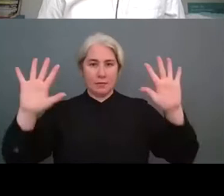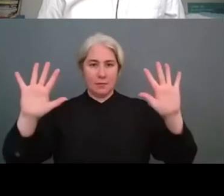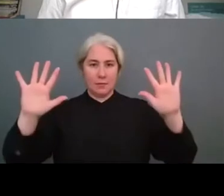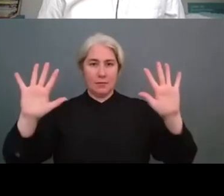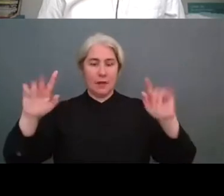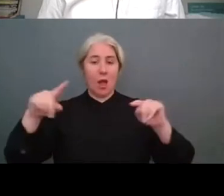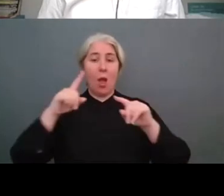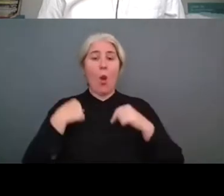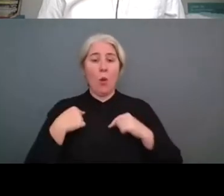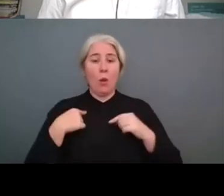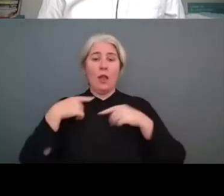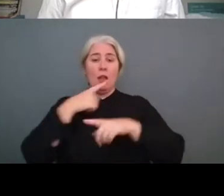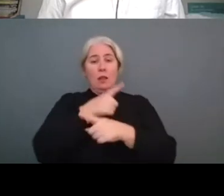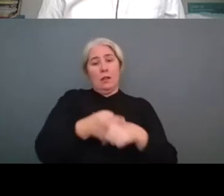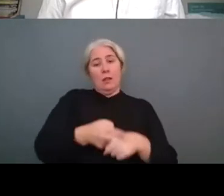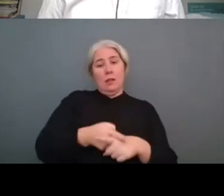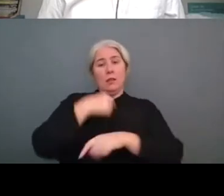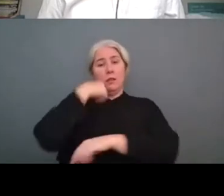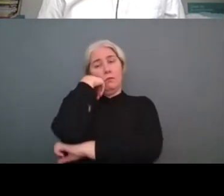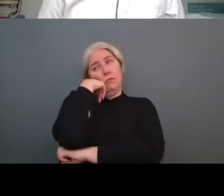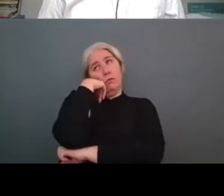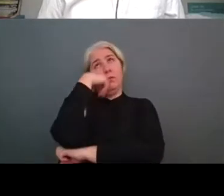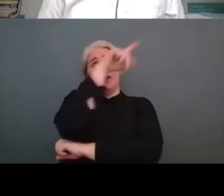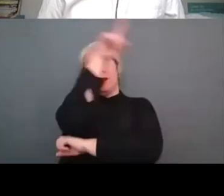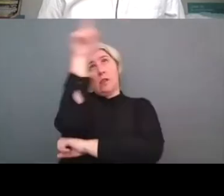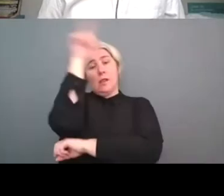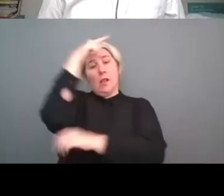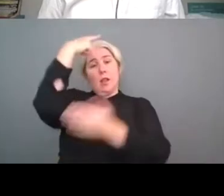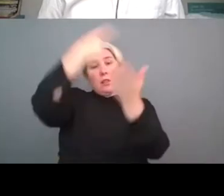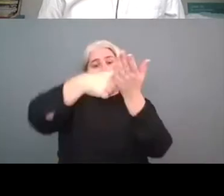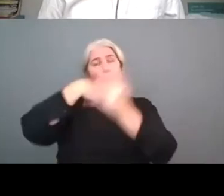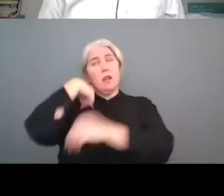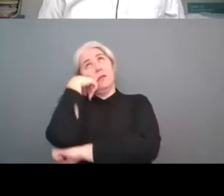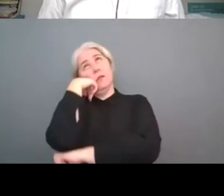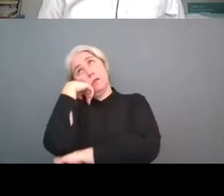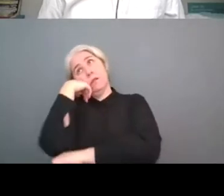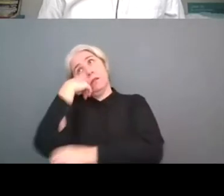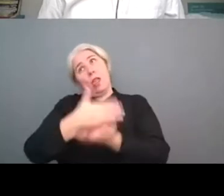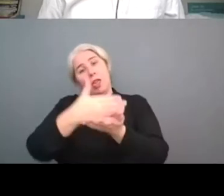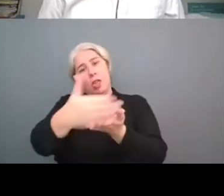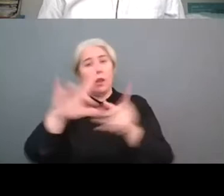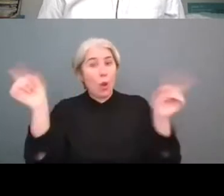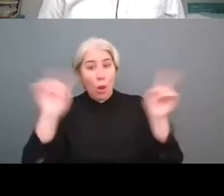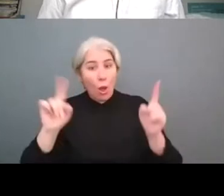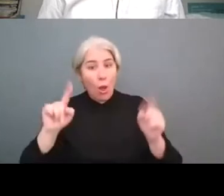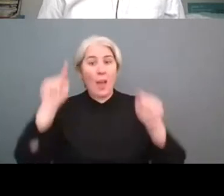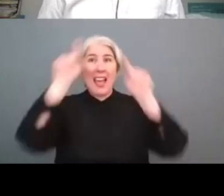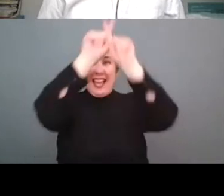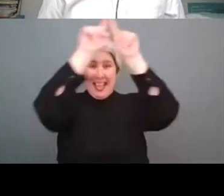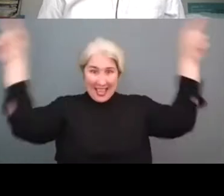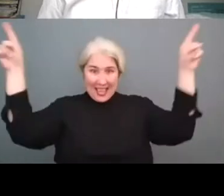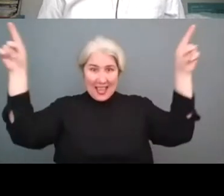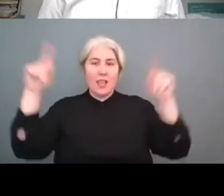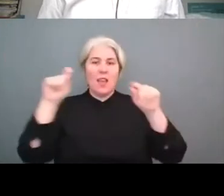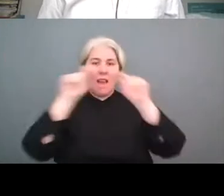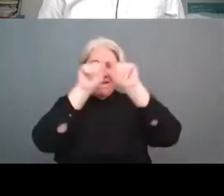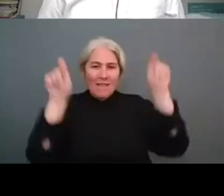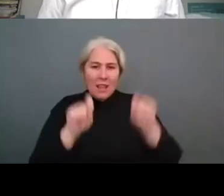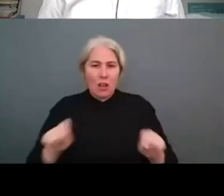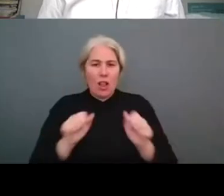positions in in sports ministries and sports federations they have to play their role but at the same time i think